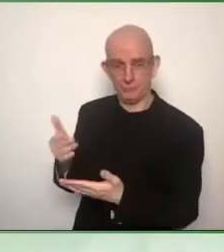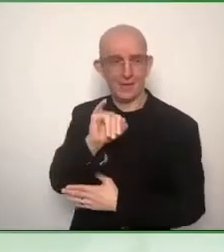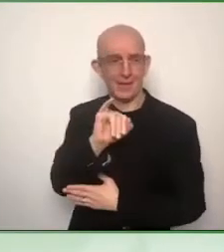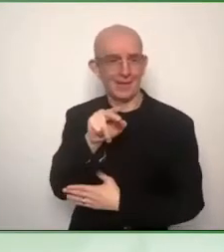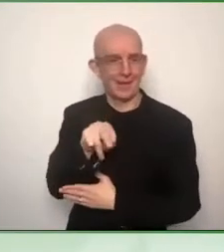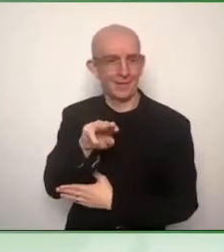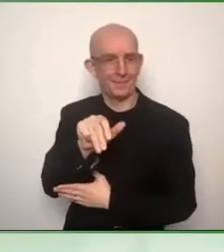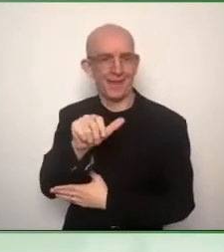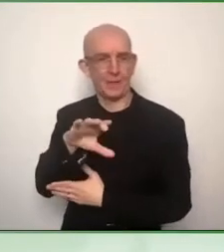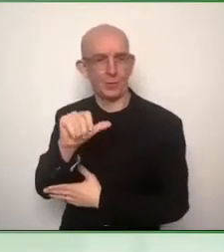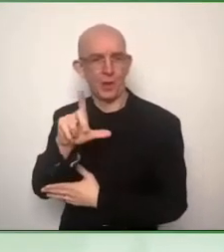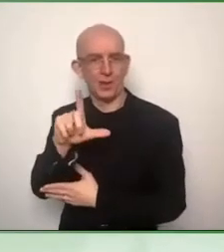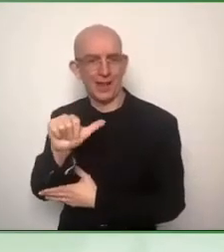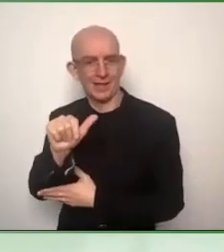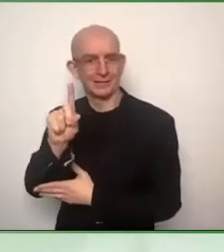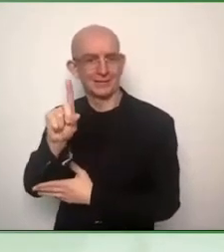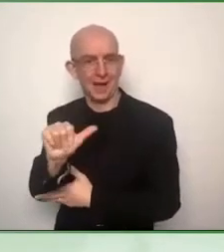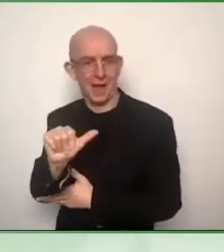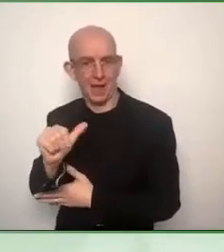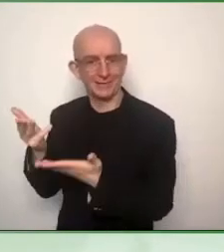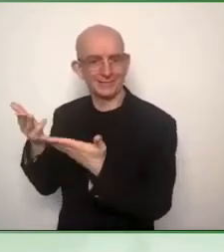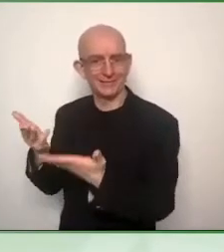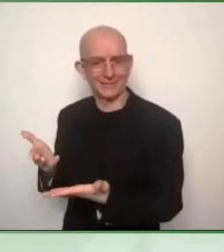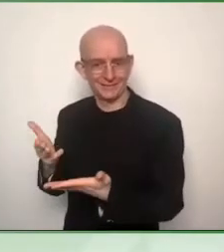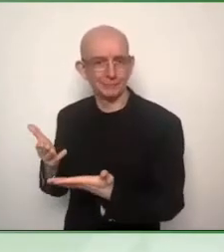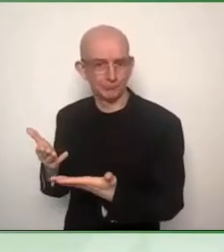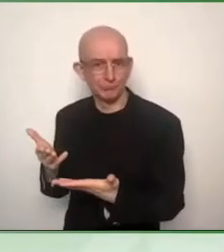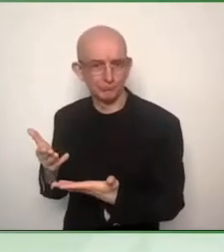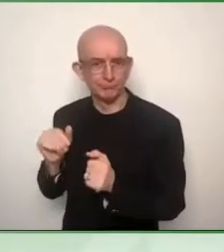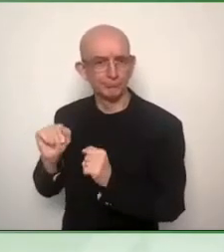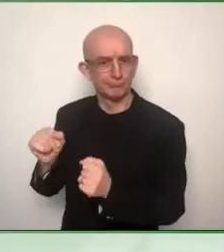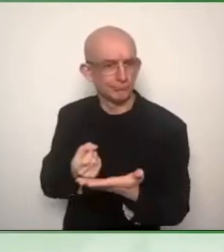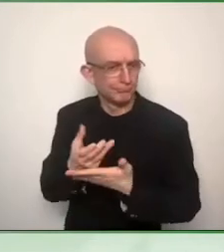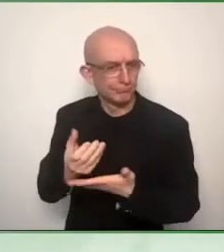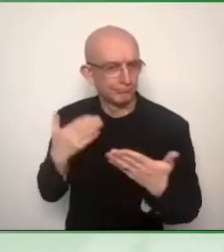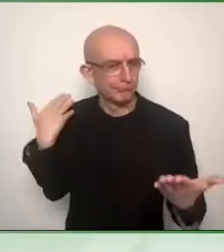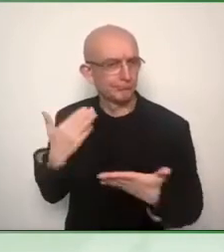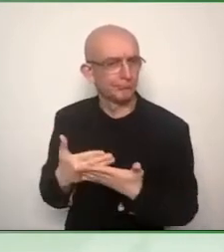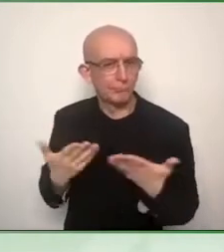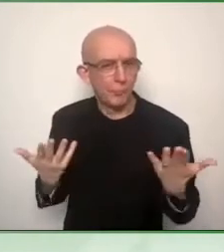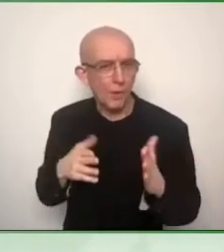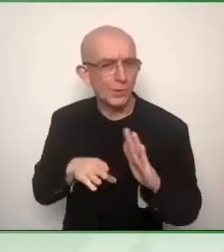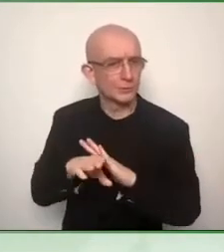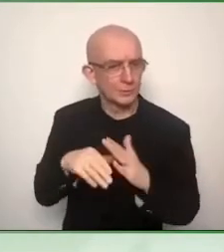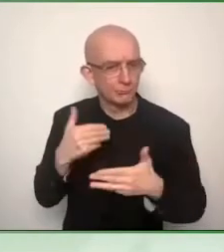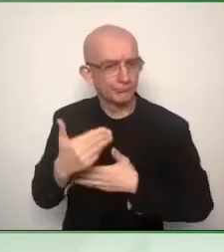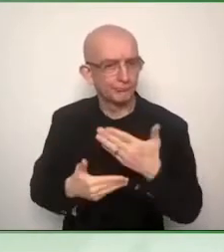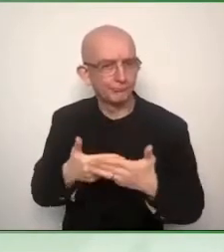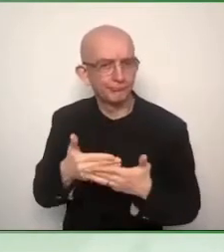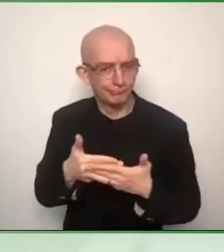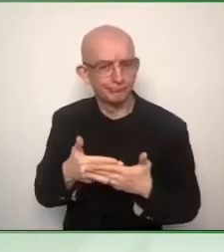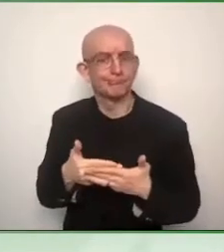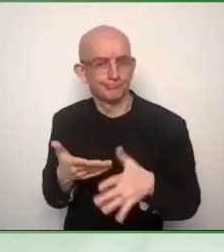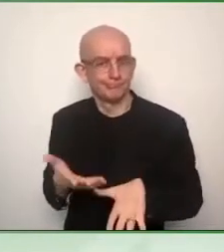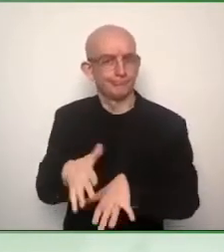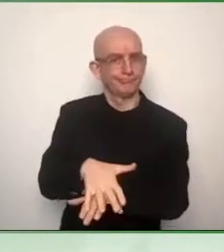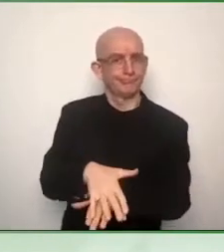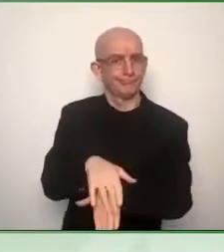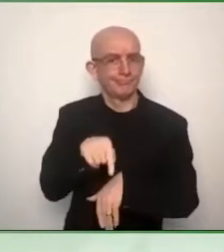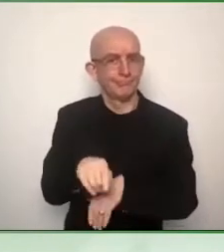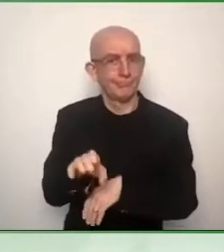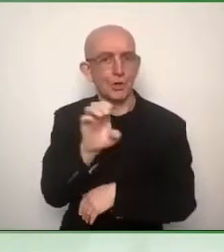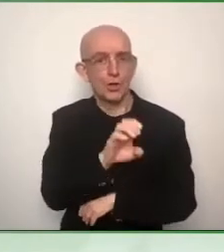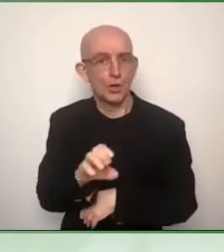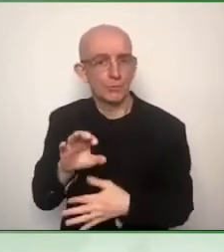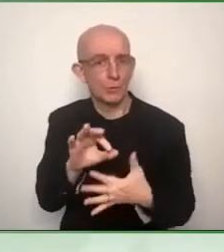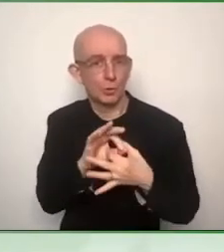then we will follow up with Shadi giving us the Amazon.com perspective. So Shadi, to complete his